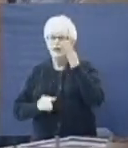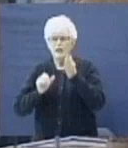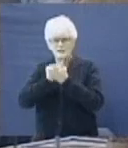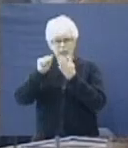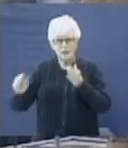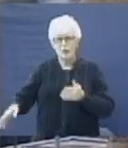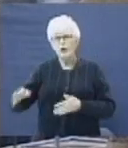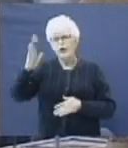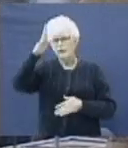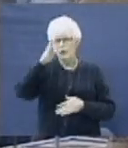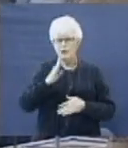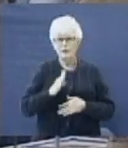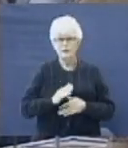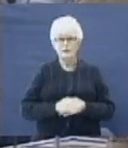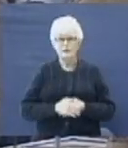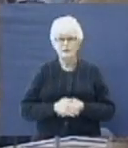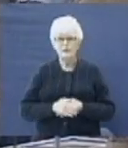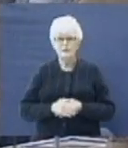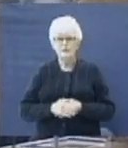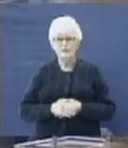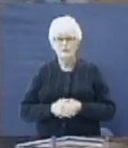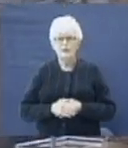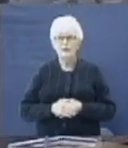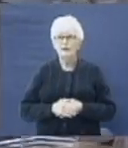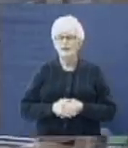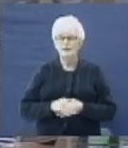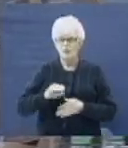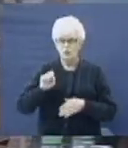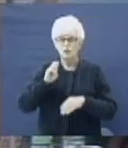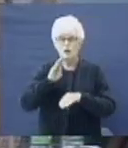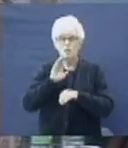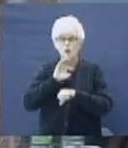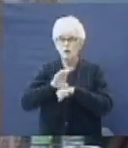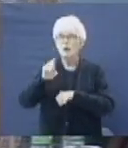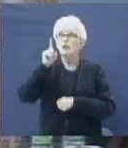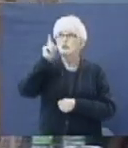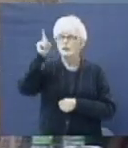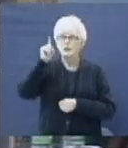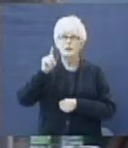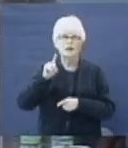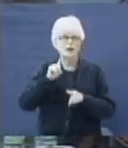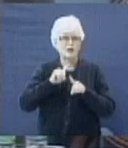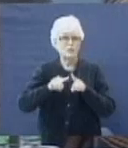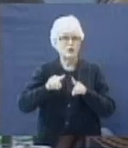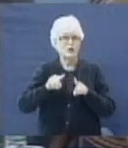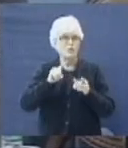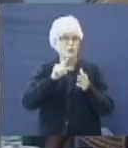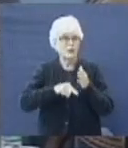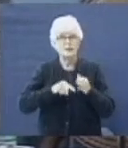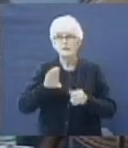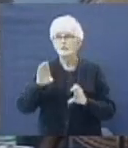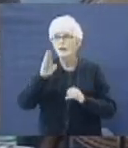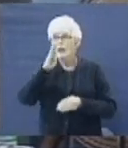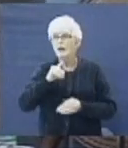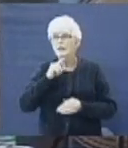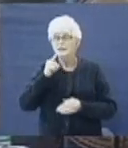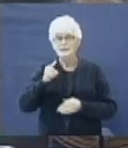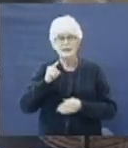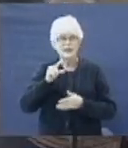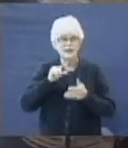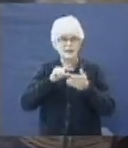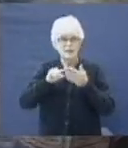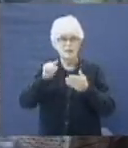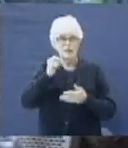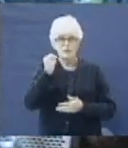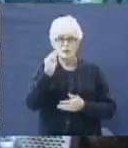Take it away, God. God, he'll curse thee. But look what God said. And